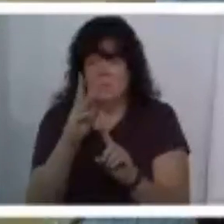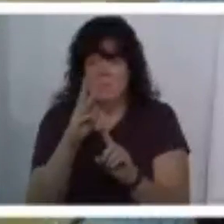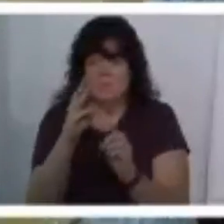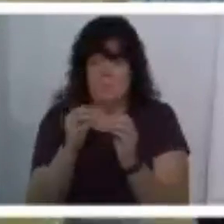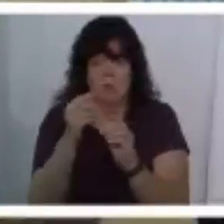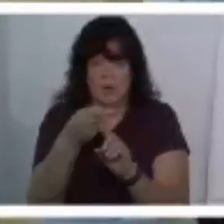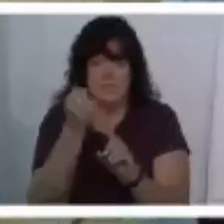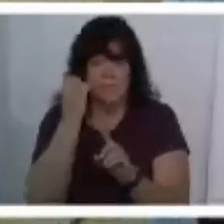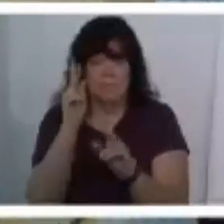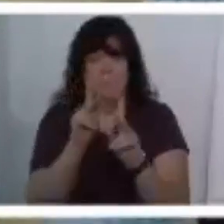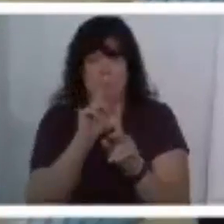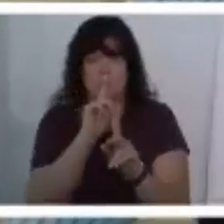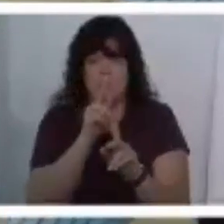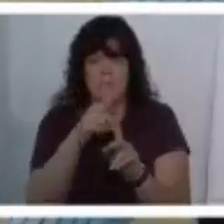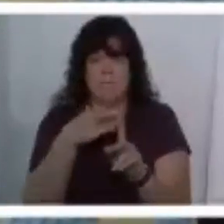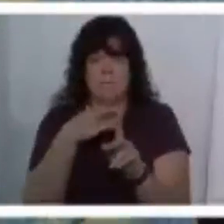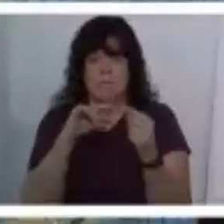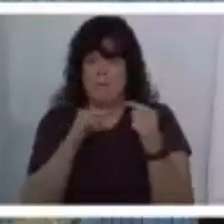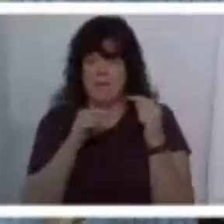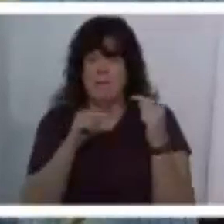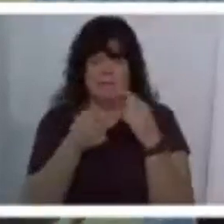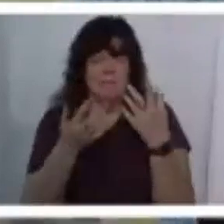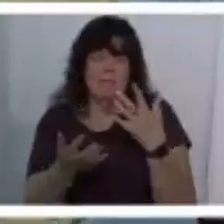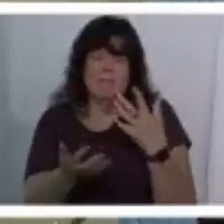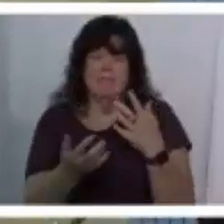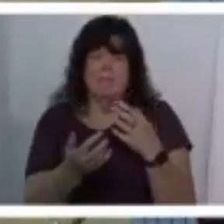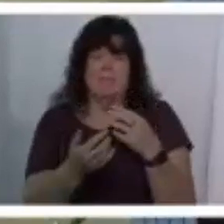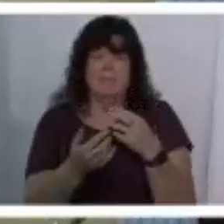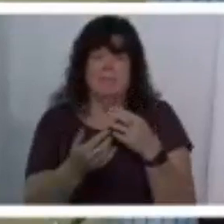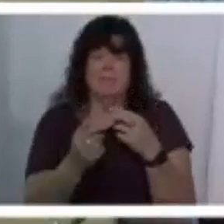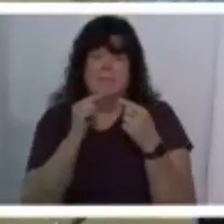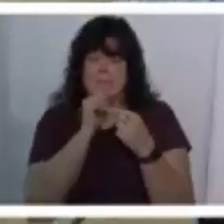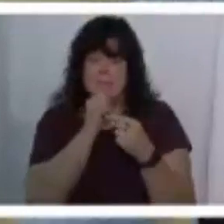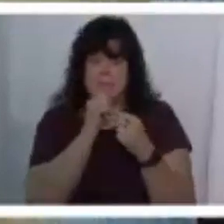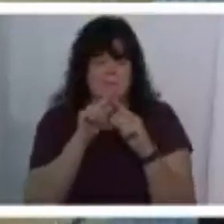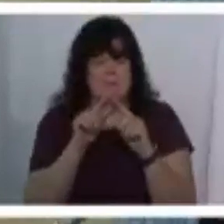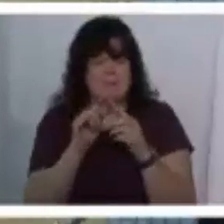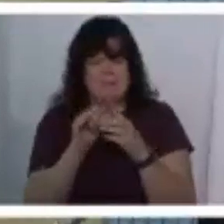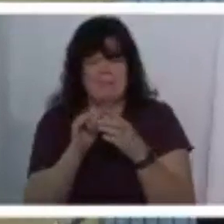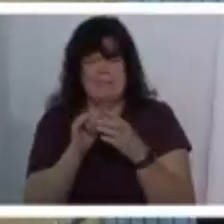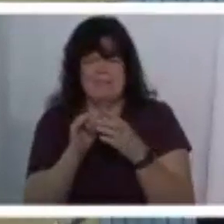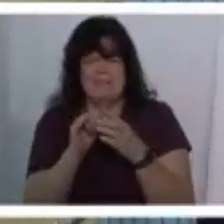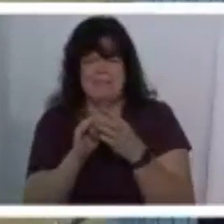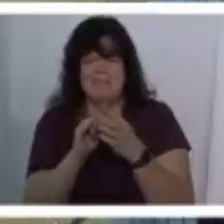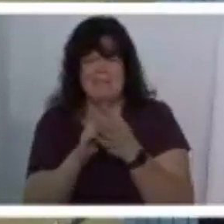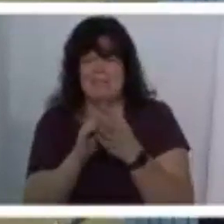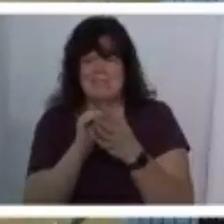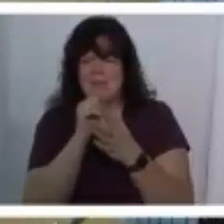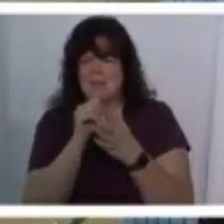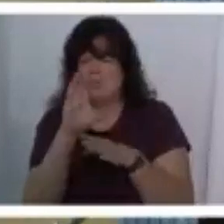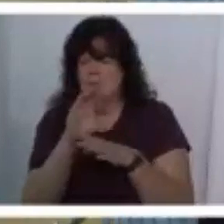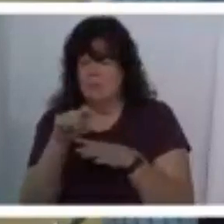if people really feel the pain pain but i don't know that that's what church ought to be all about um